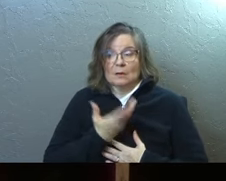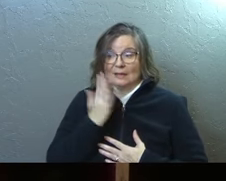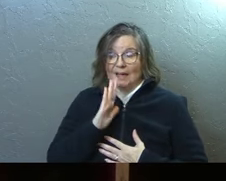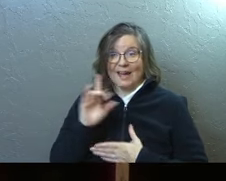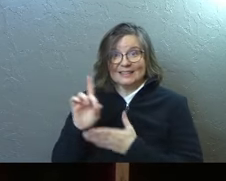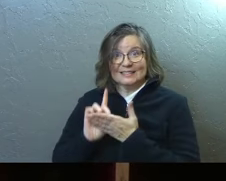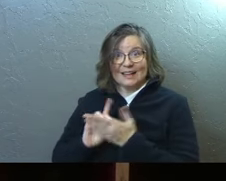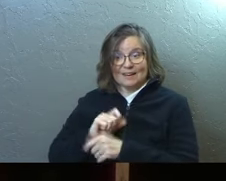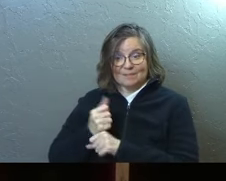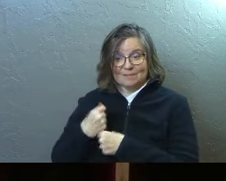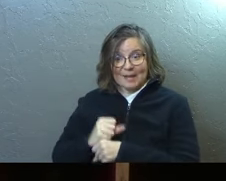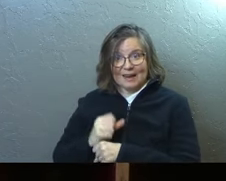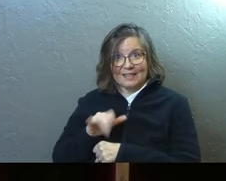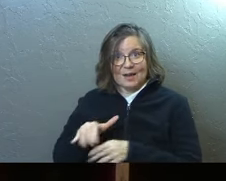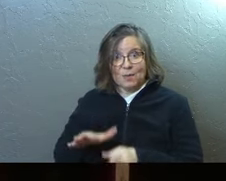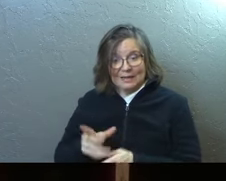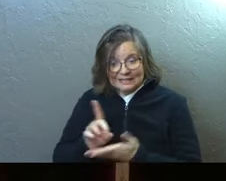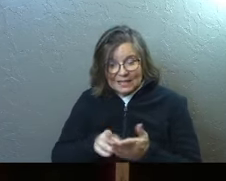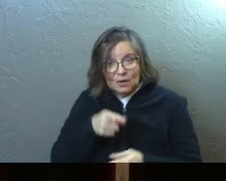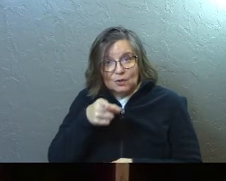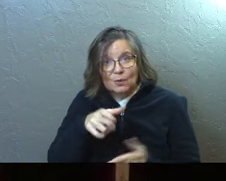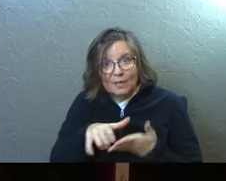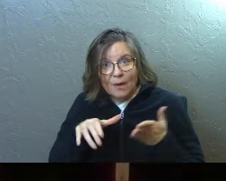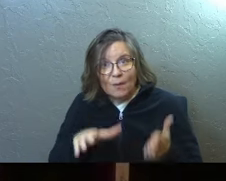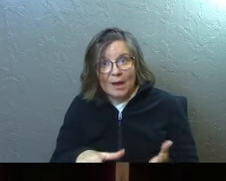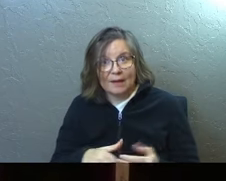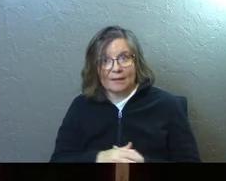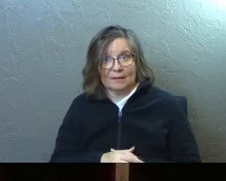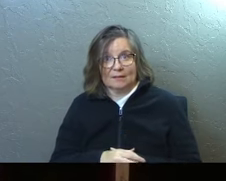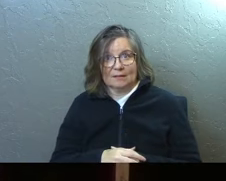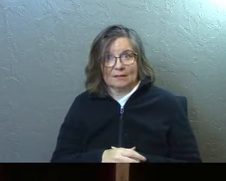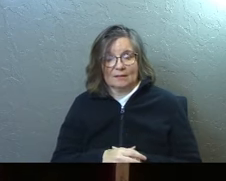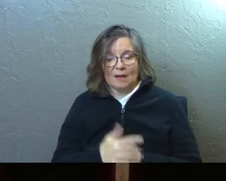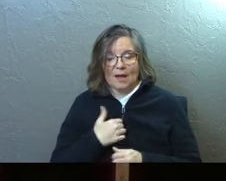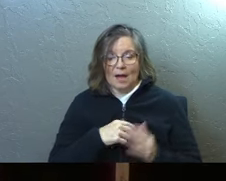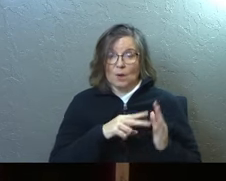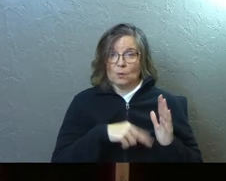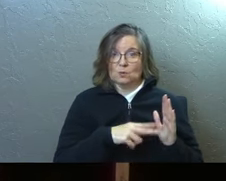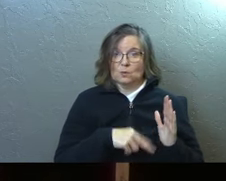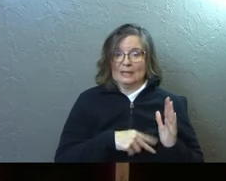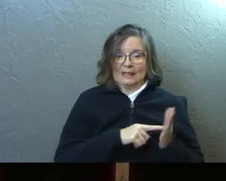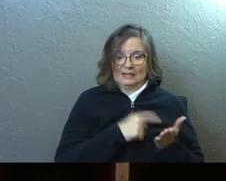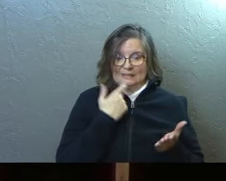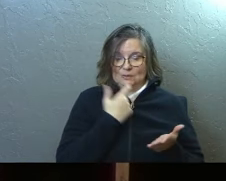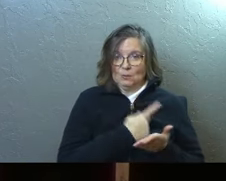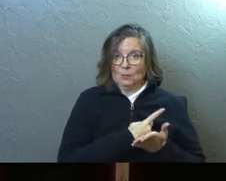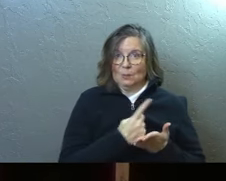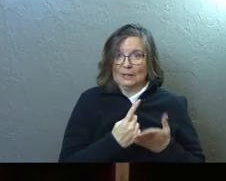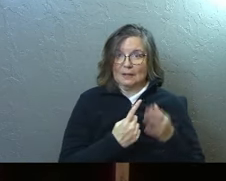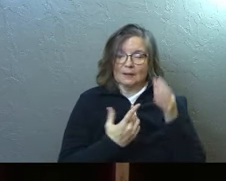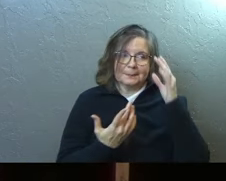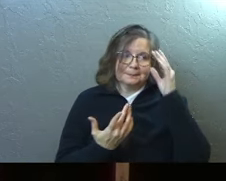God designed it. He designed you that way. I was reading this this week.